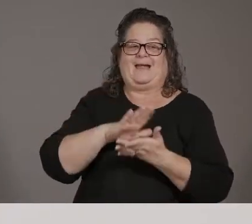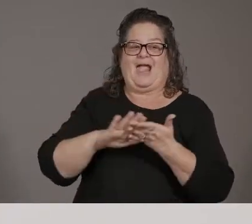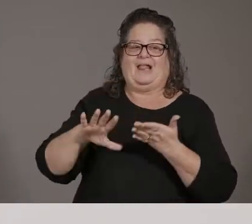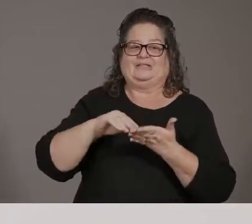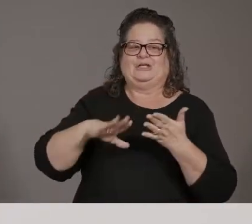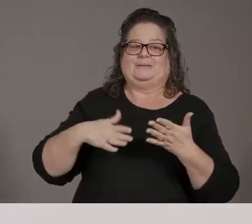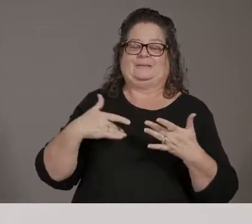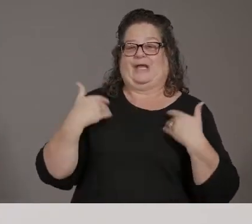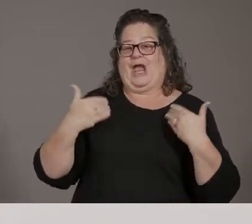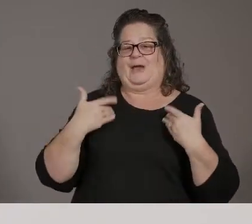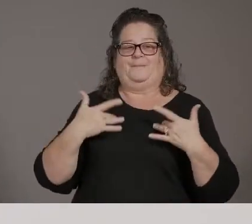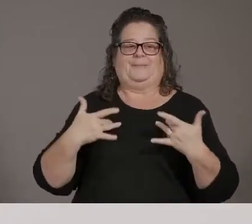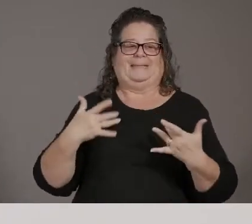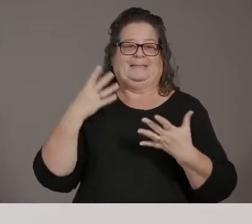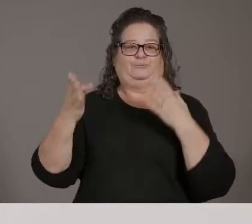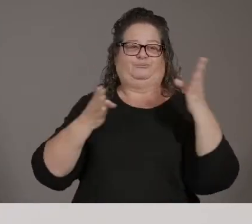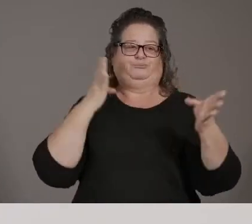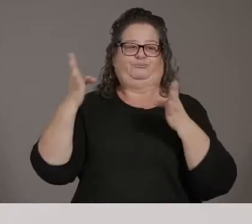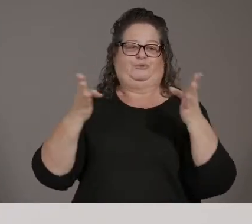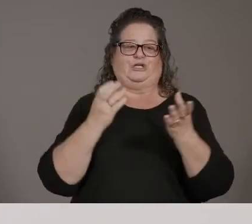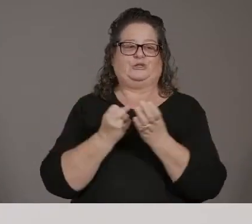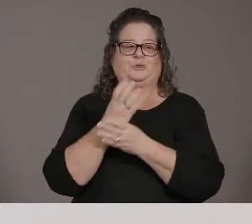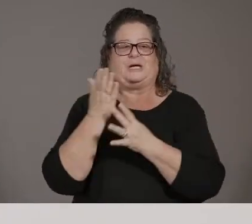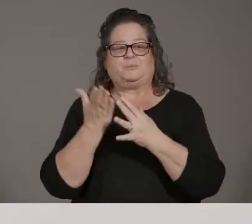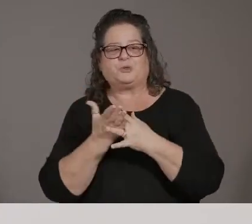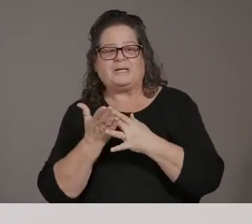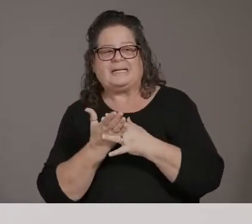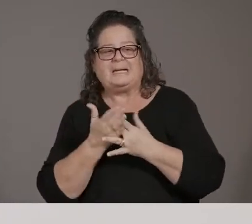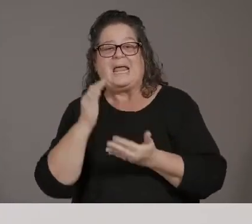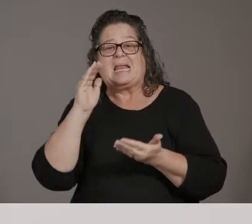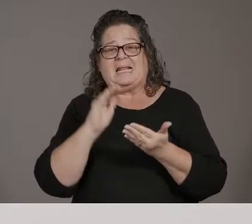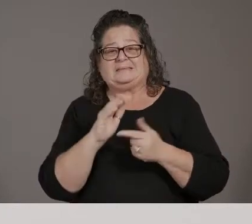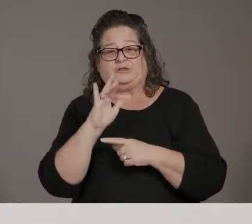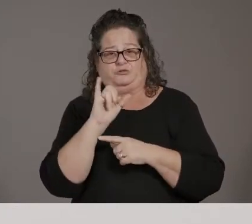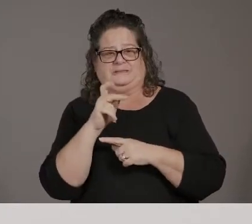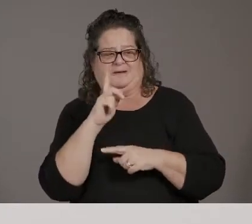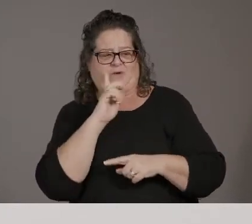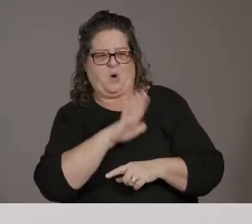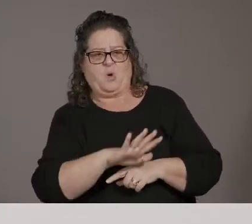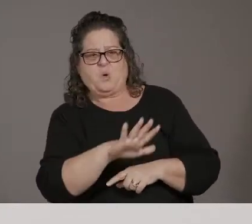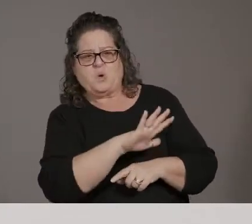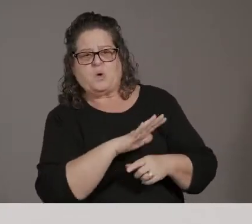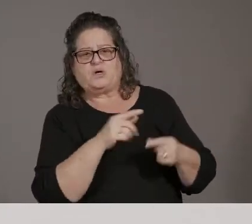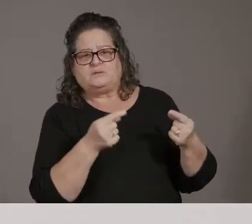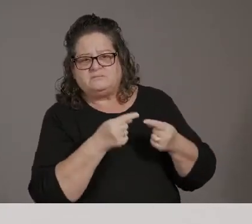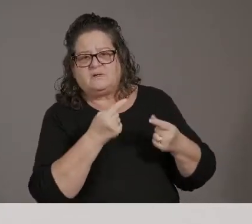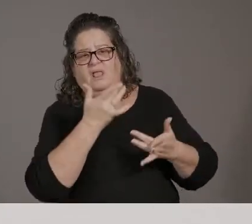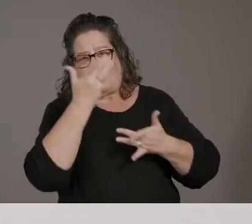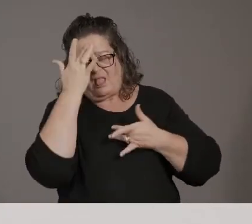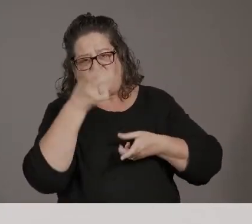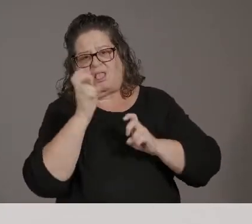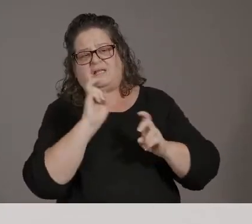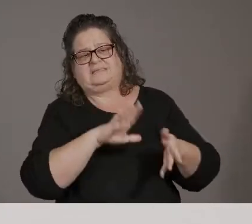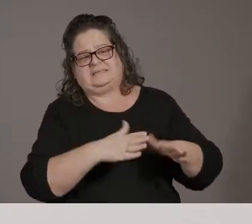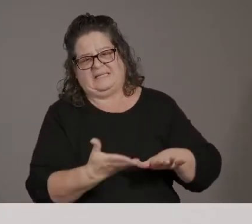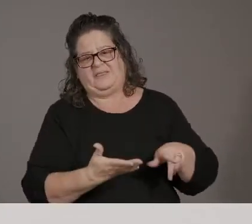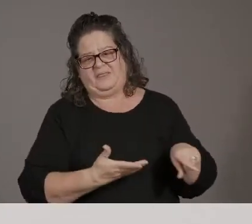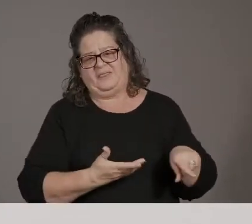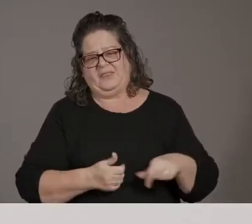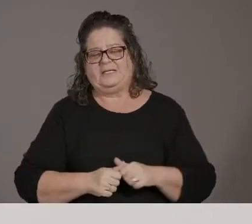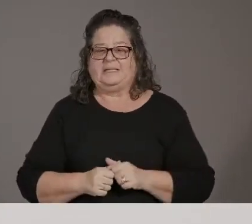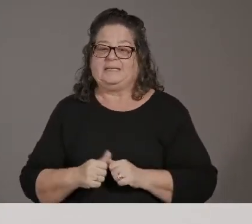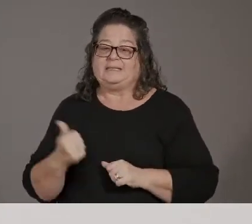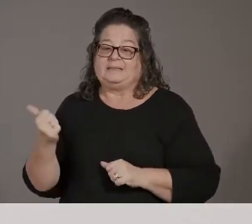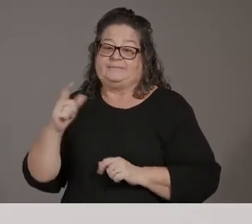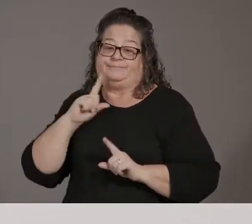to injury or death because of them. Yeah, you know, we, we did pretty good after Super Bowl. So that, you know, it, that